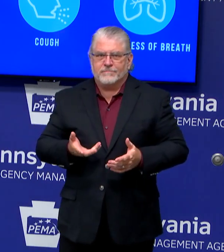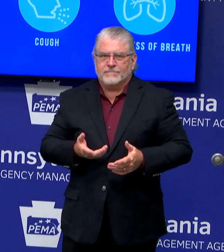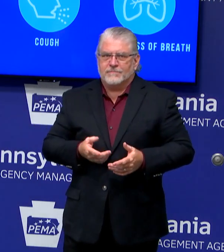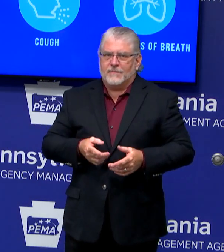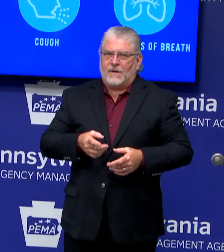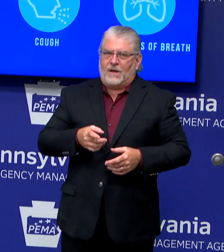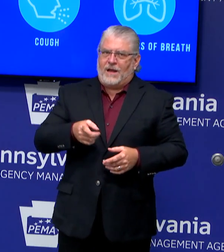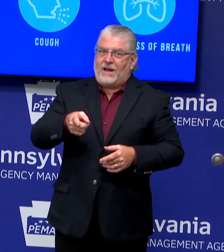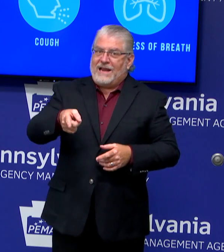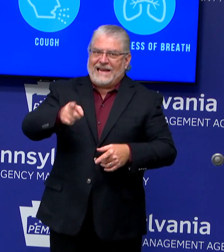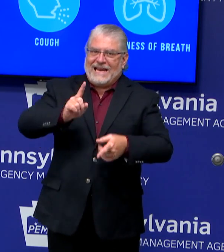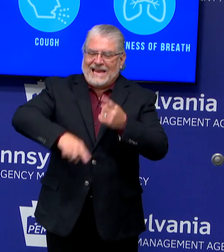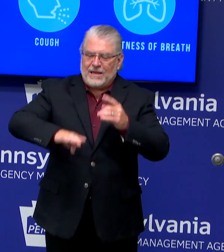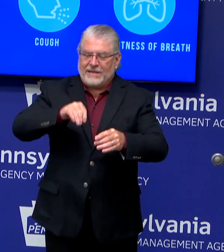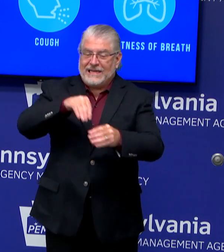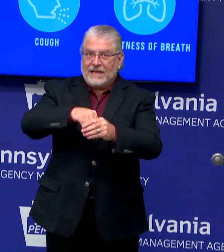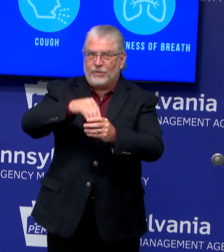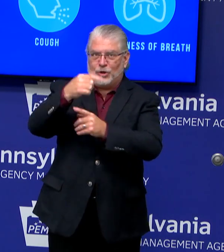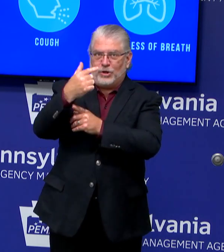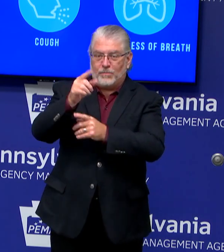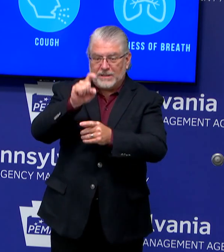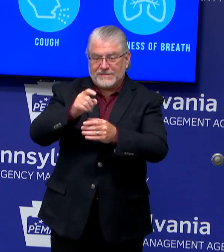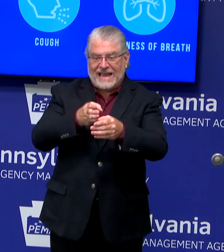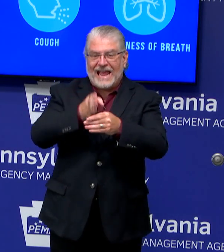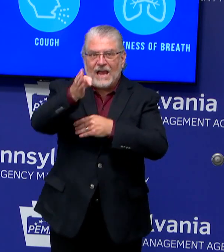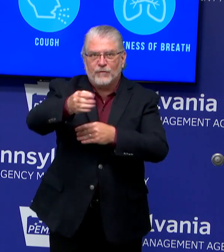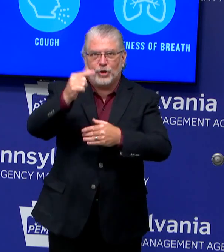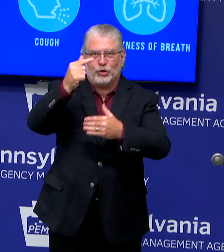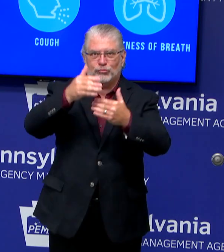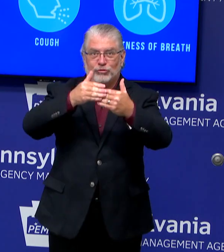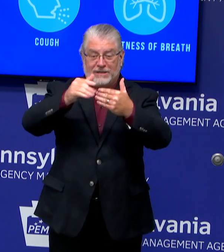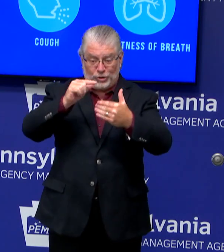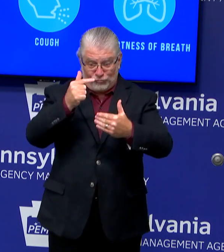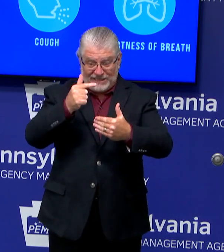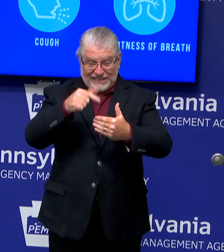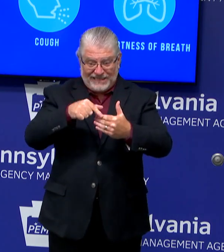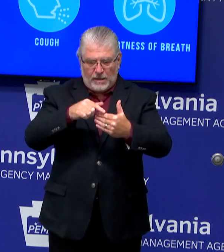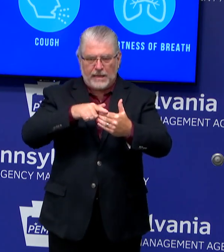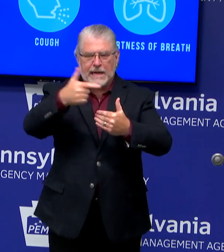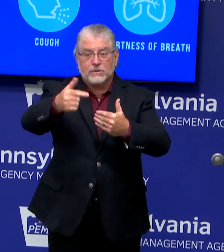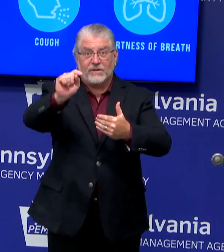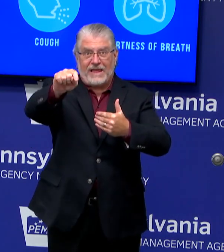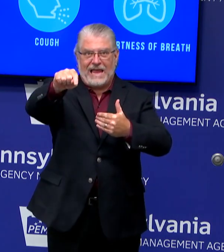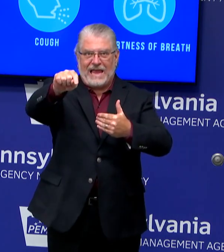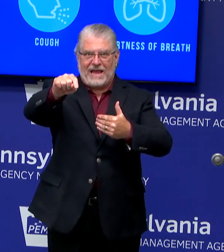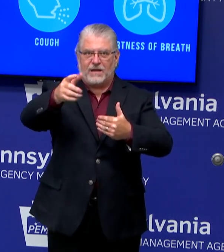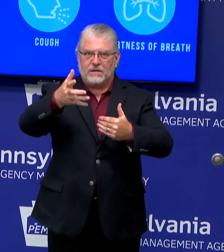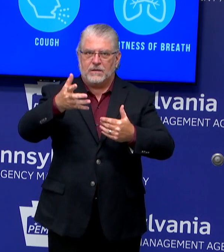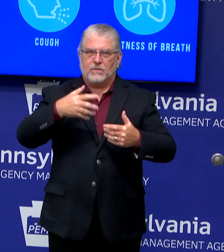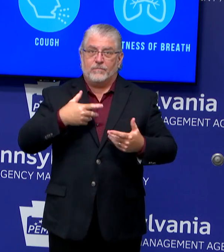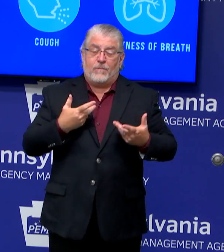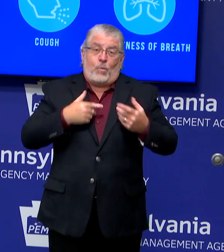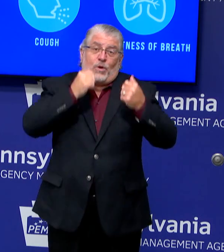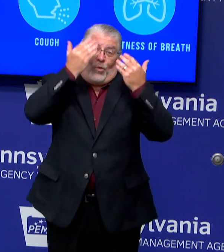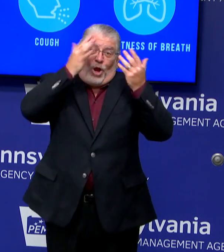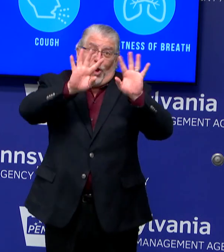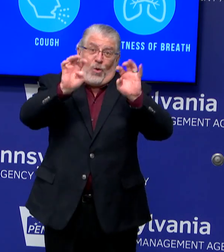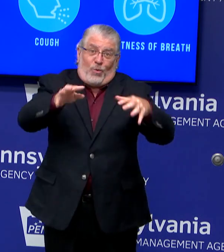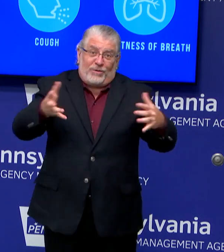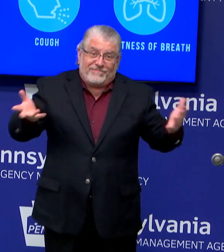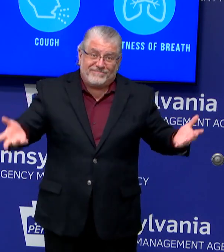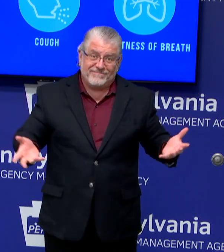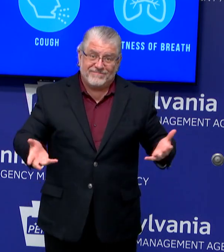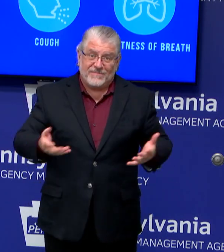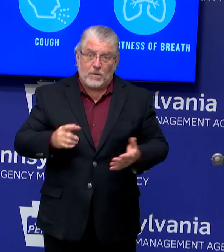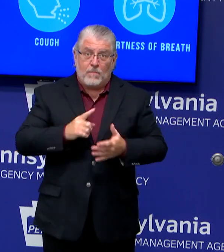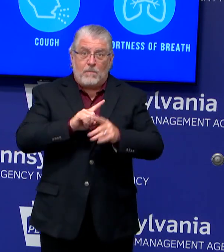aren't in place. Those are the kinds of things that I think we just don't know. And, again, the constant is we have a virus that's out there that's trying to get